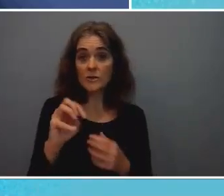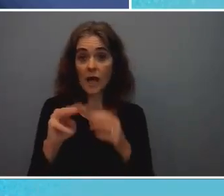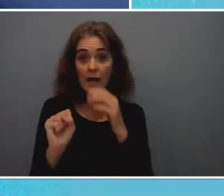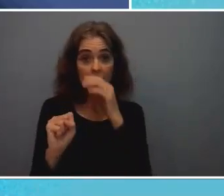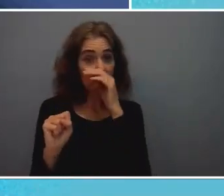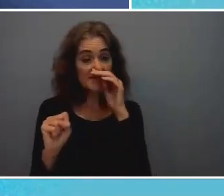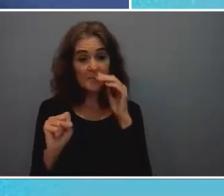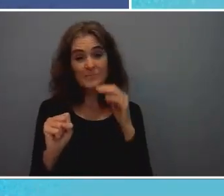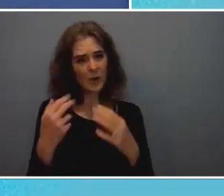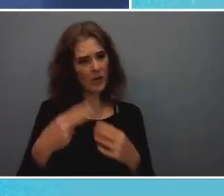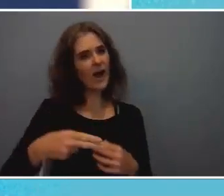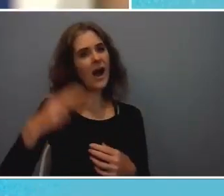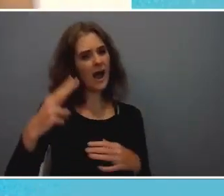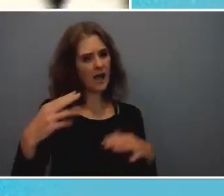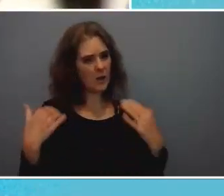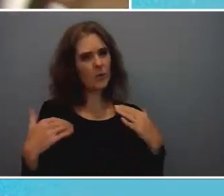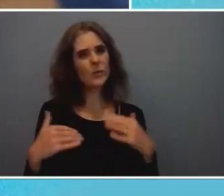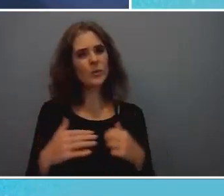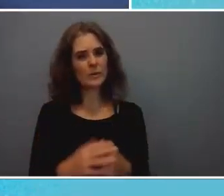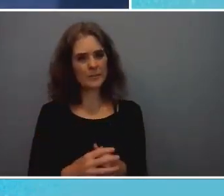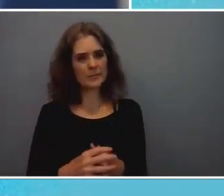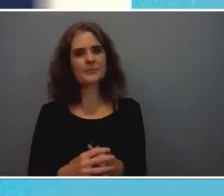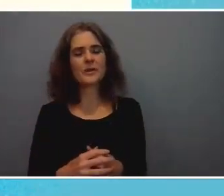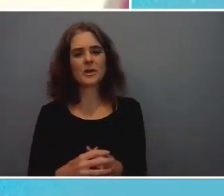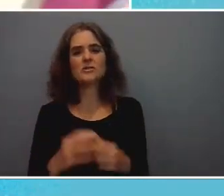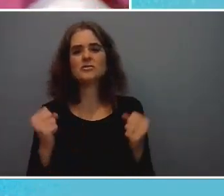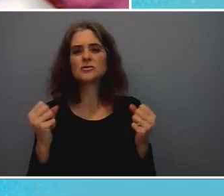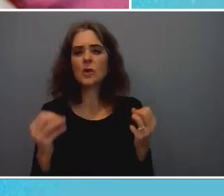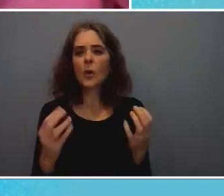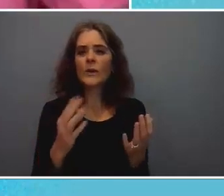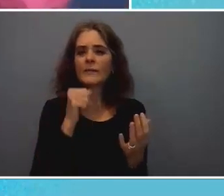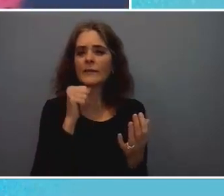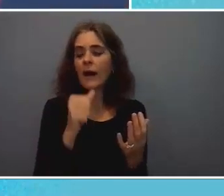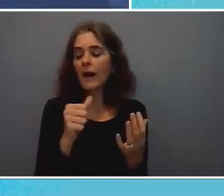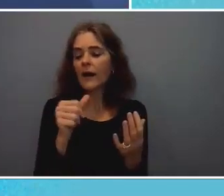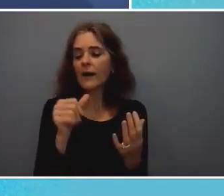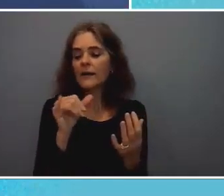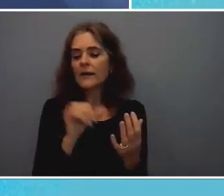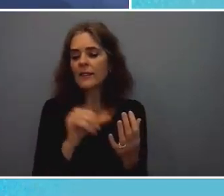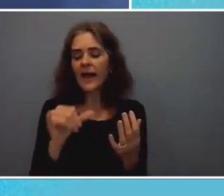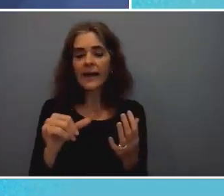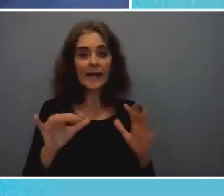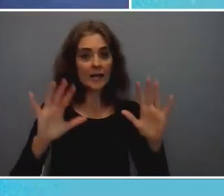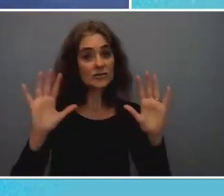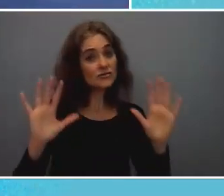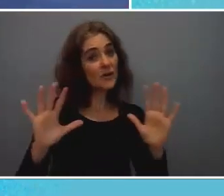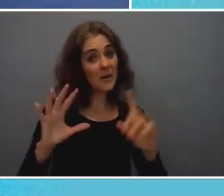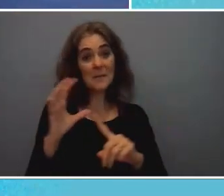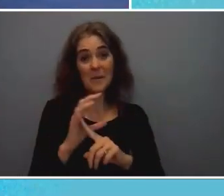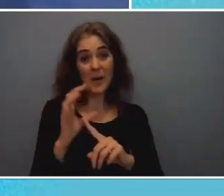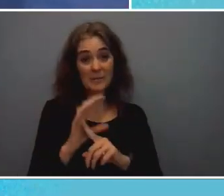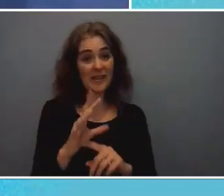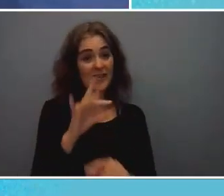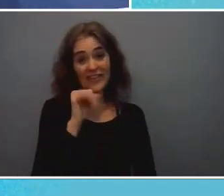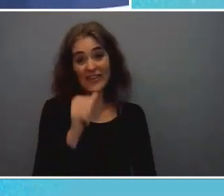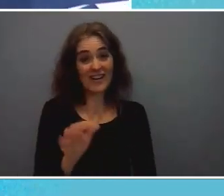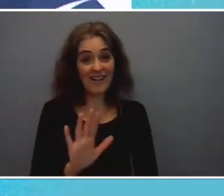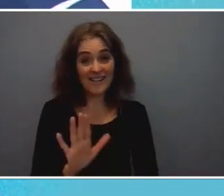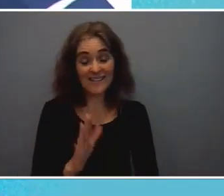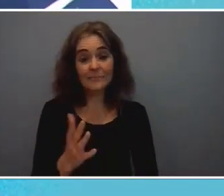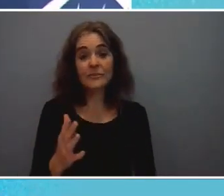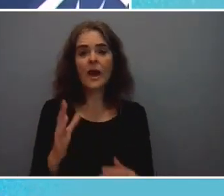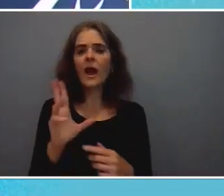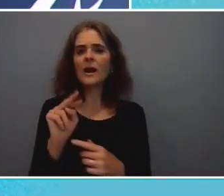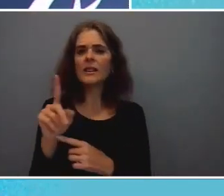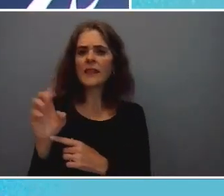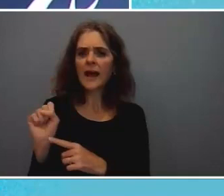quite high so these are not uh extraordinarily popular i mean the um unless you